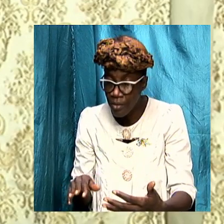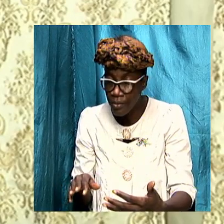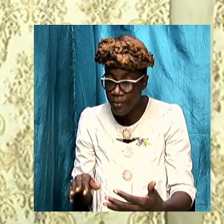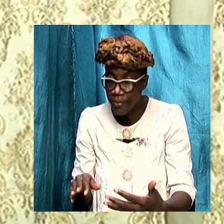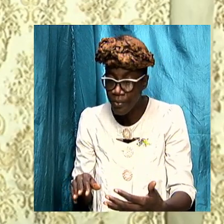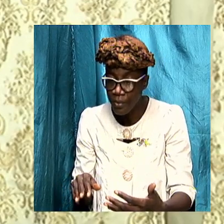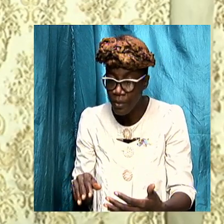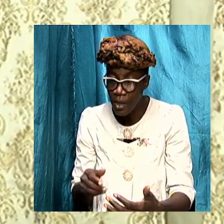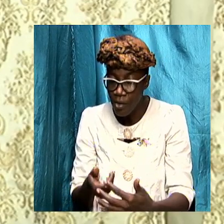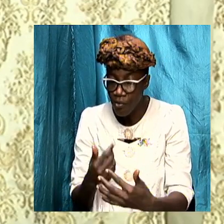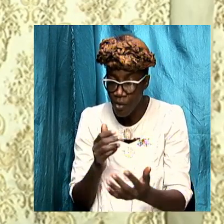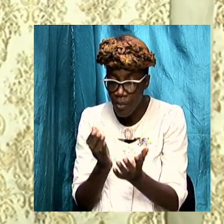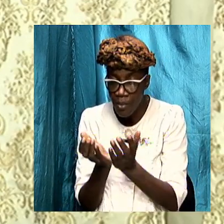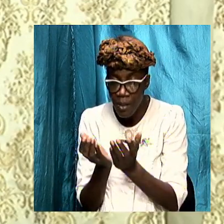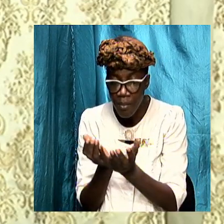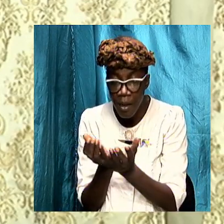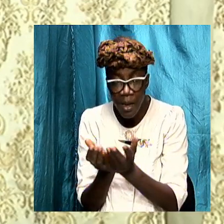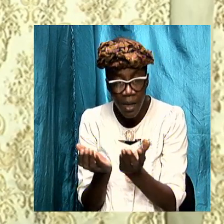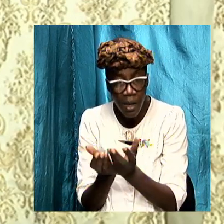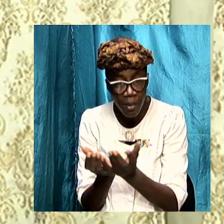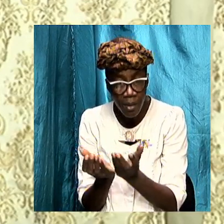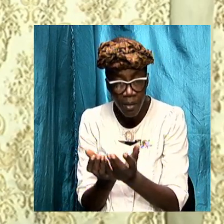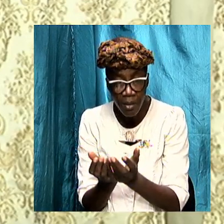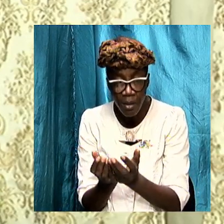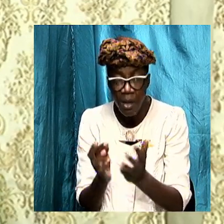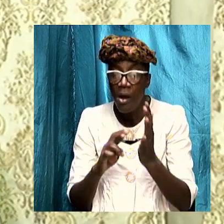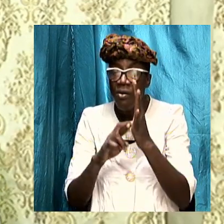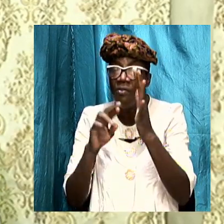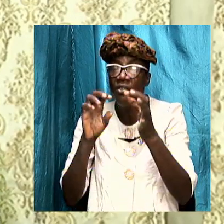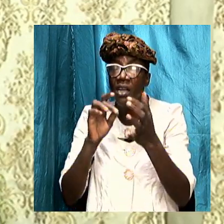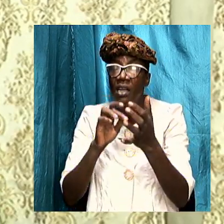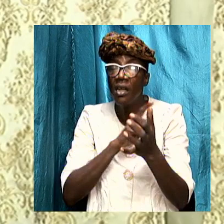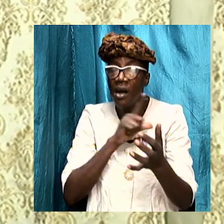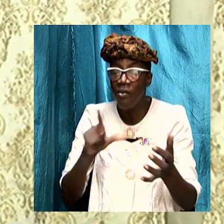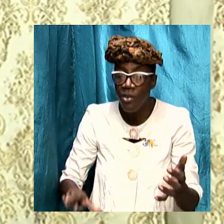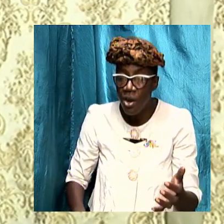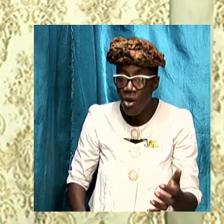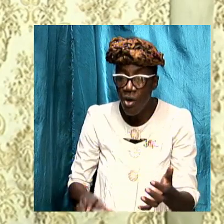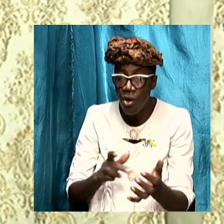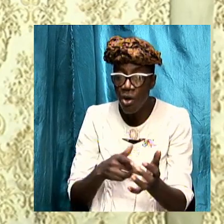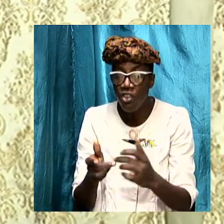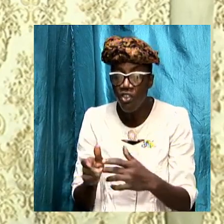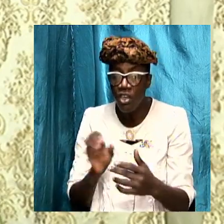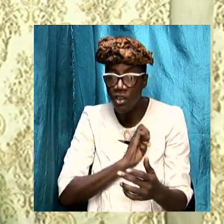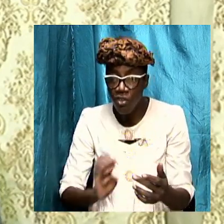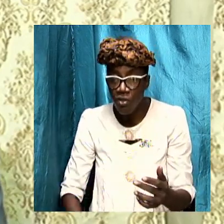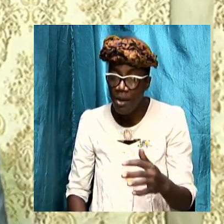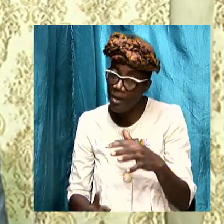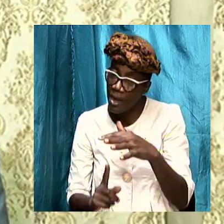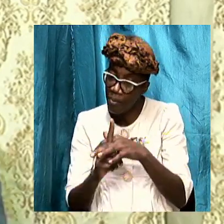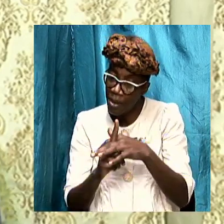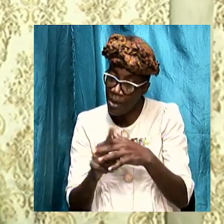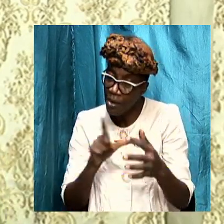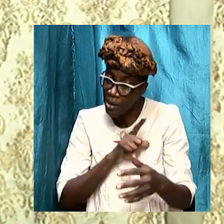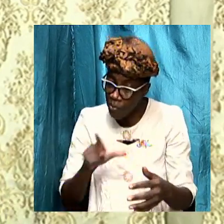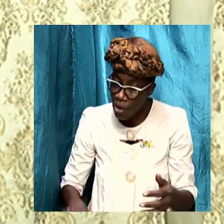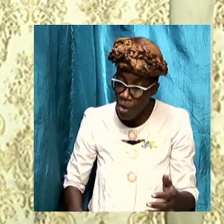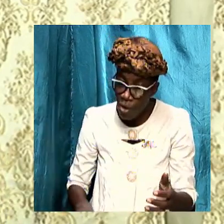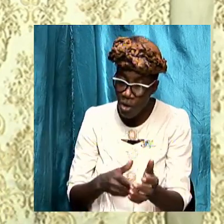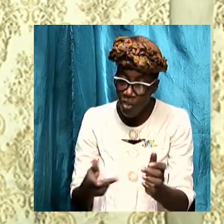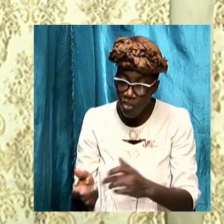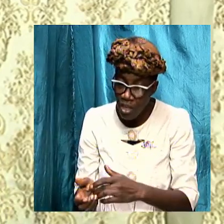a revealing of the Lord Jesus Christ an appearing of the Lord Jesus Christ the